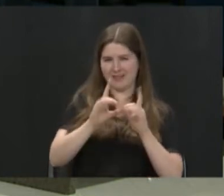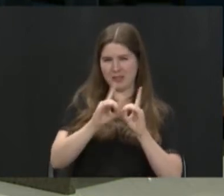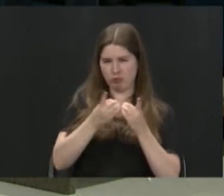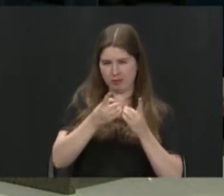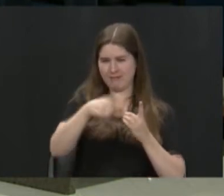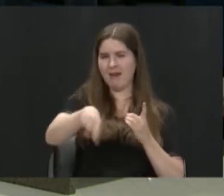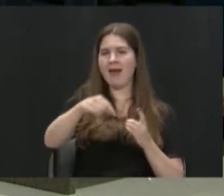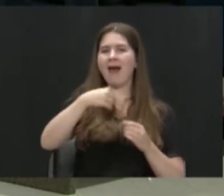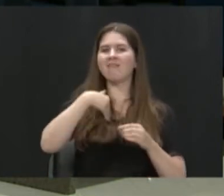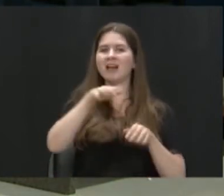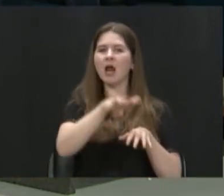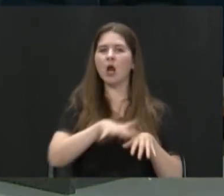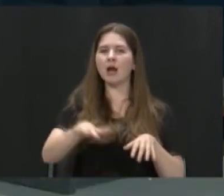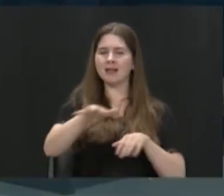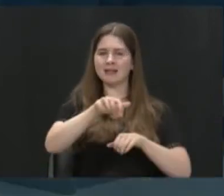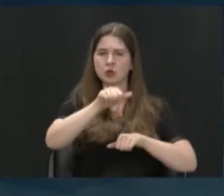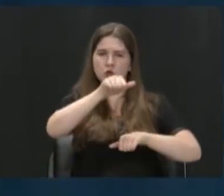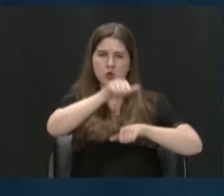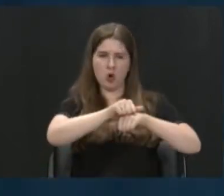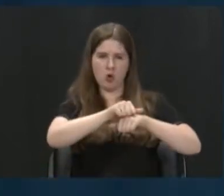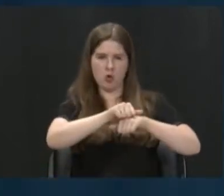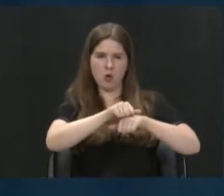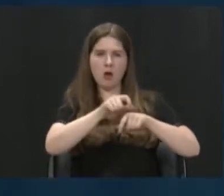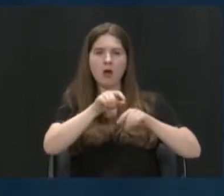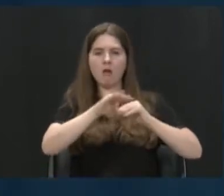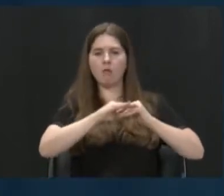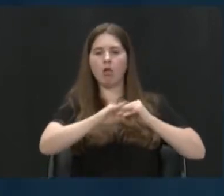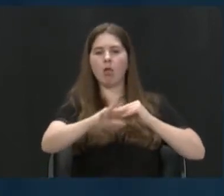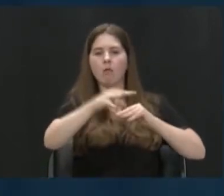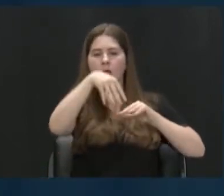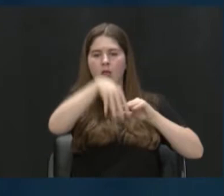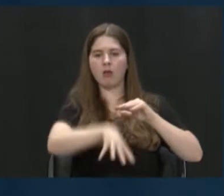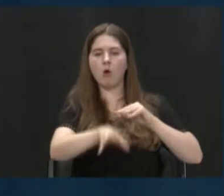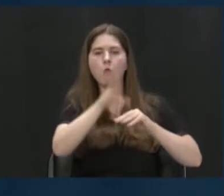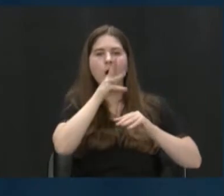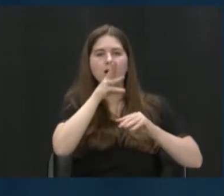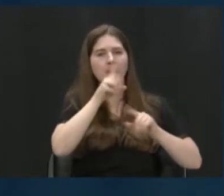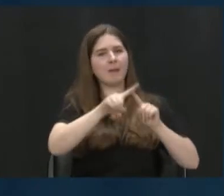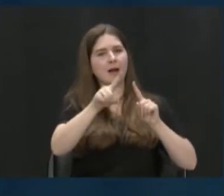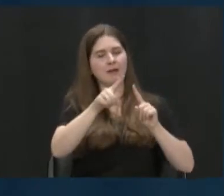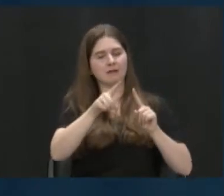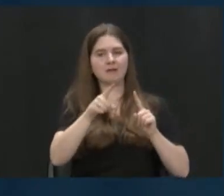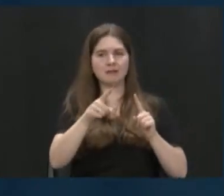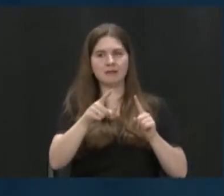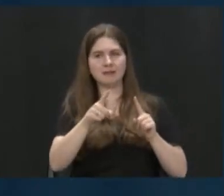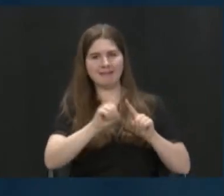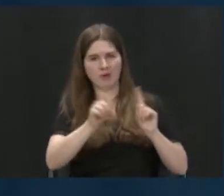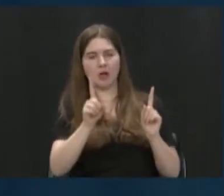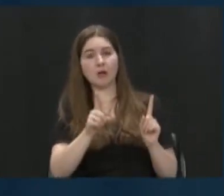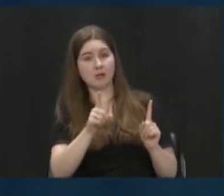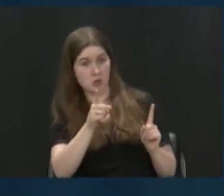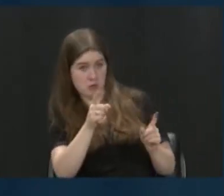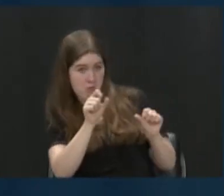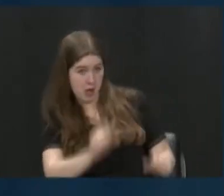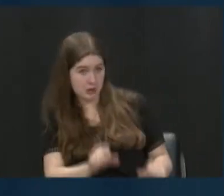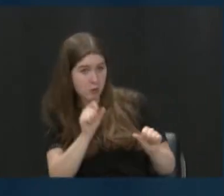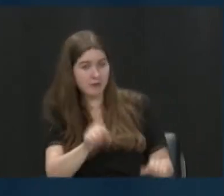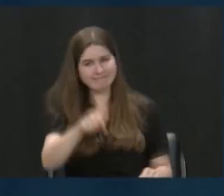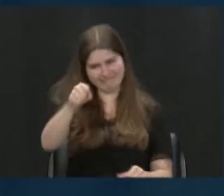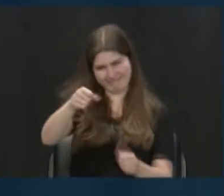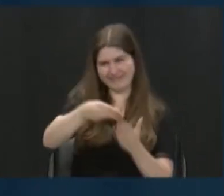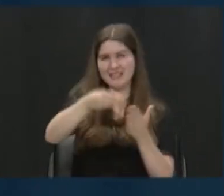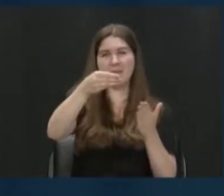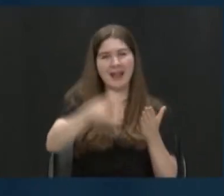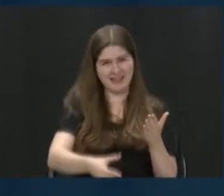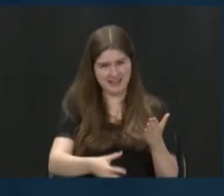like, soak in water. Oh, really? Mm-hmm. So it is possible. Yes. It's just expensive. Isn't that – and it's a trade-off, right? Yeah. Because